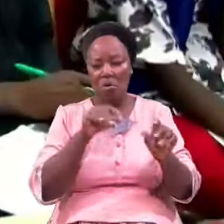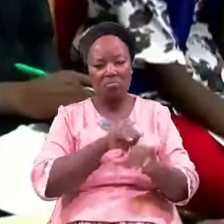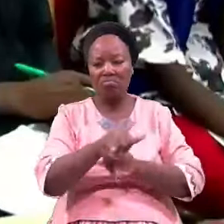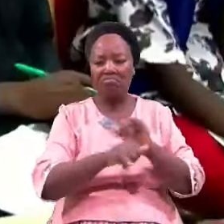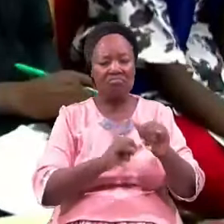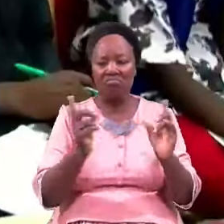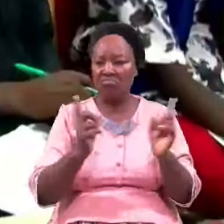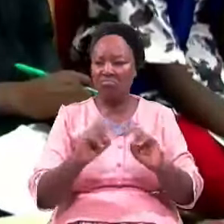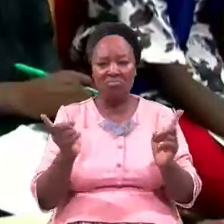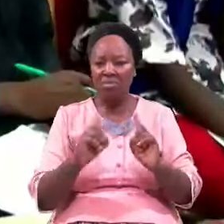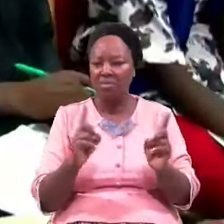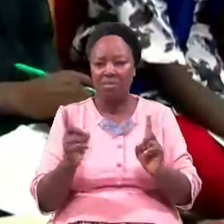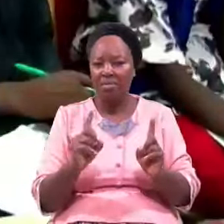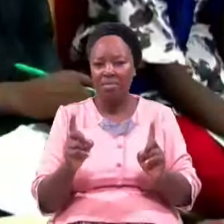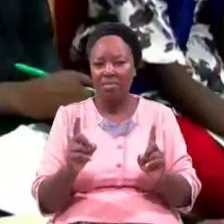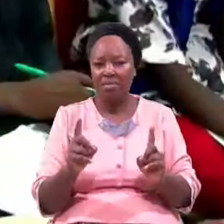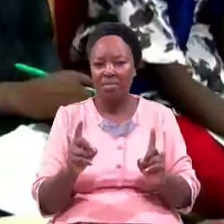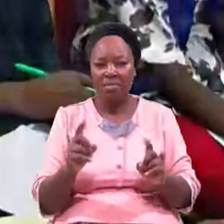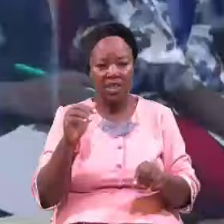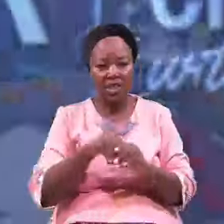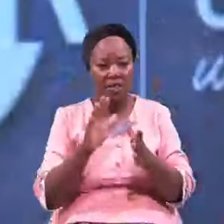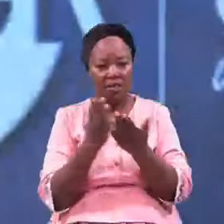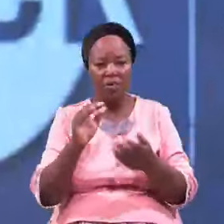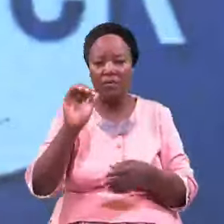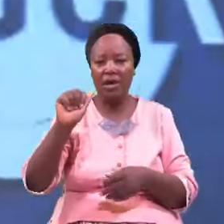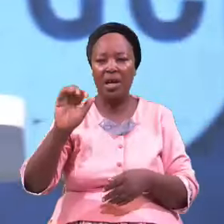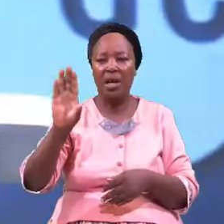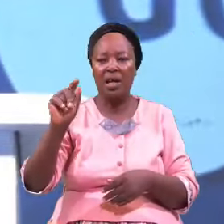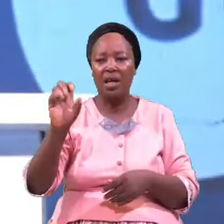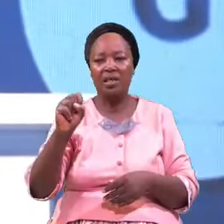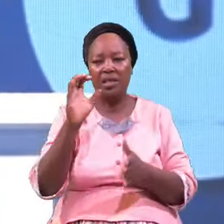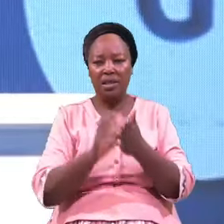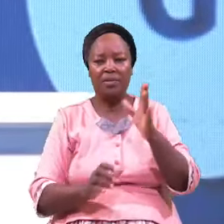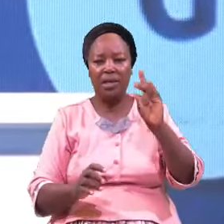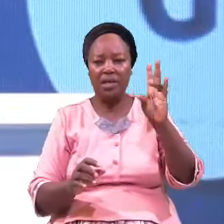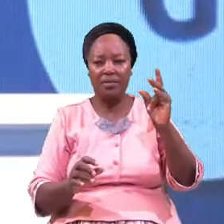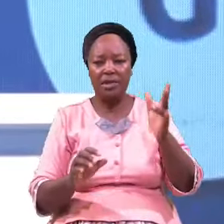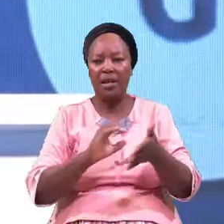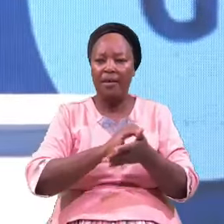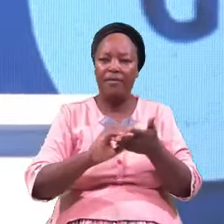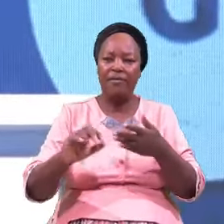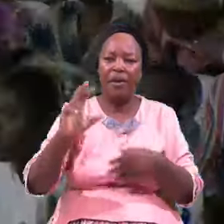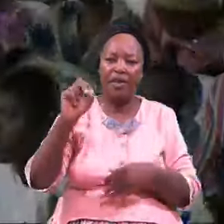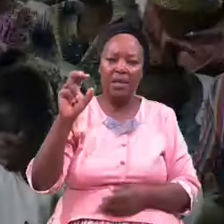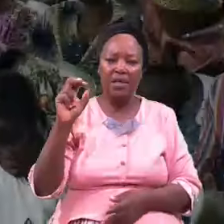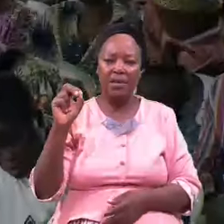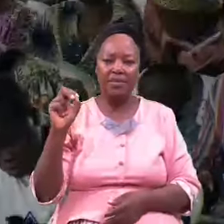In Acts Chapter 17 Reading From Vastati